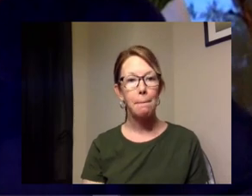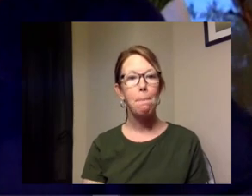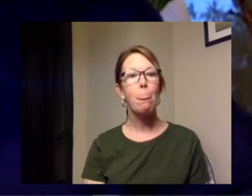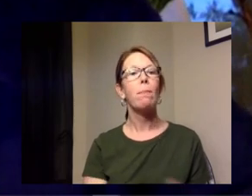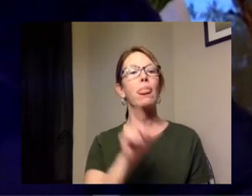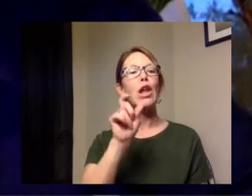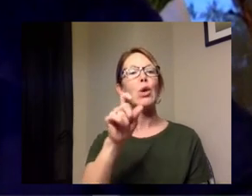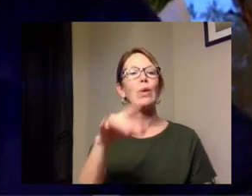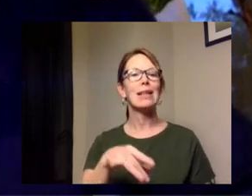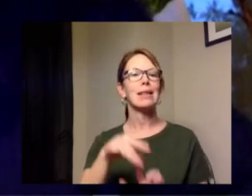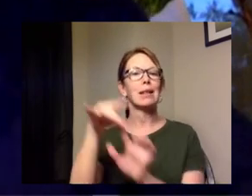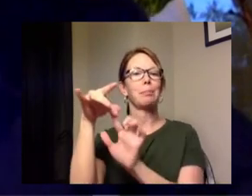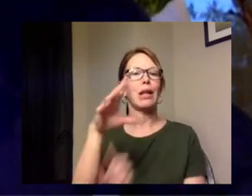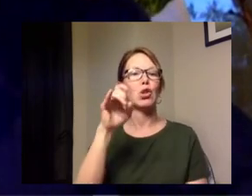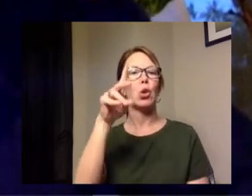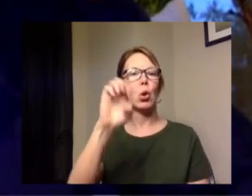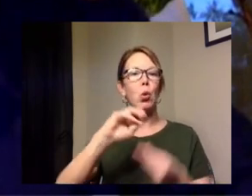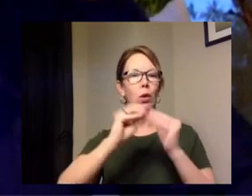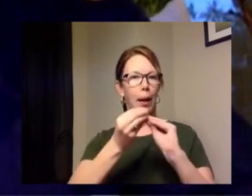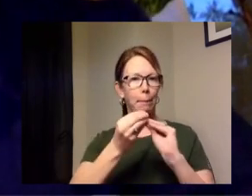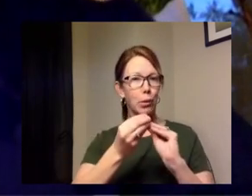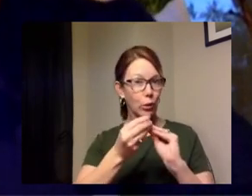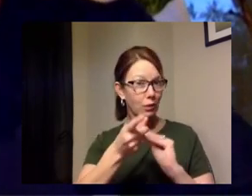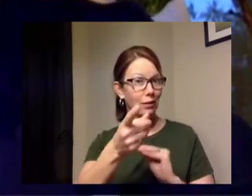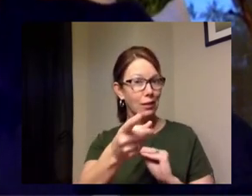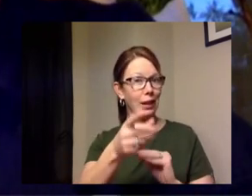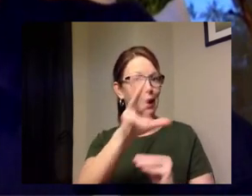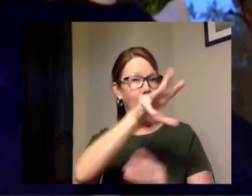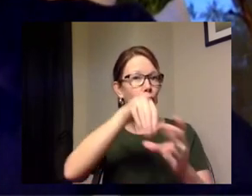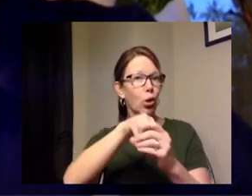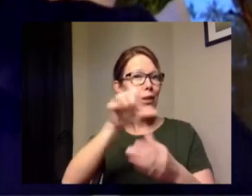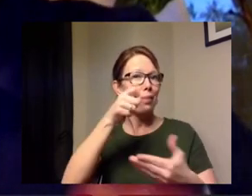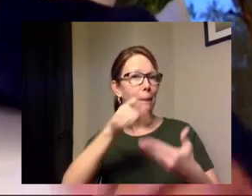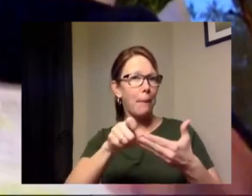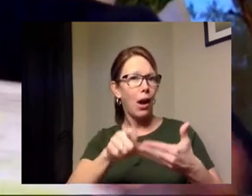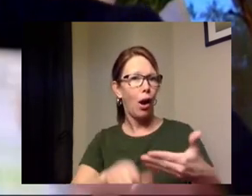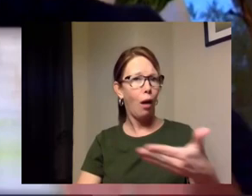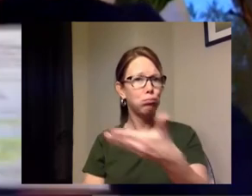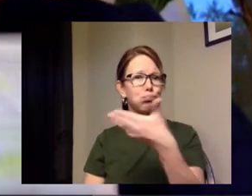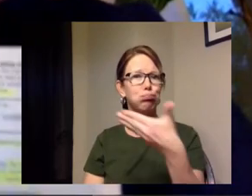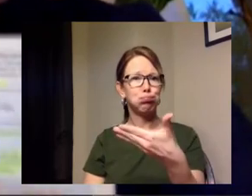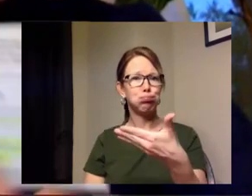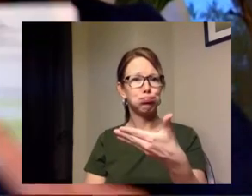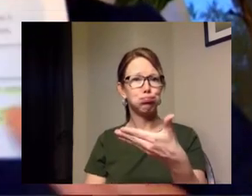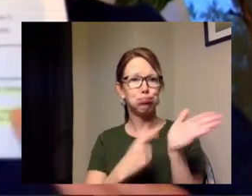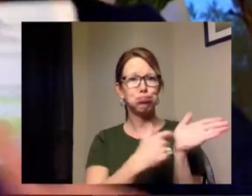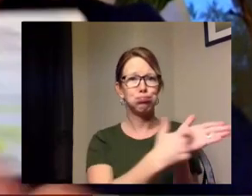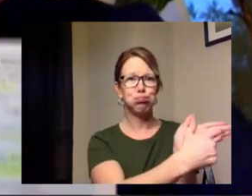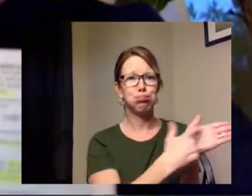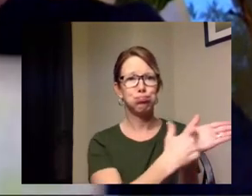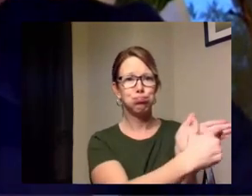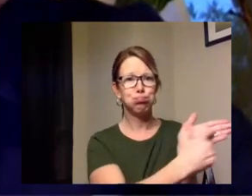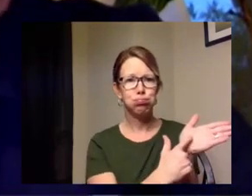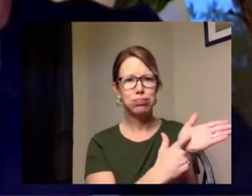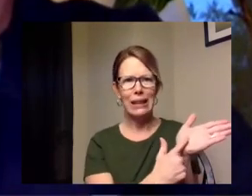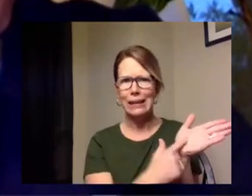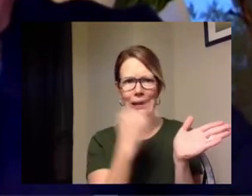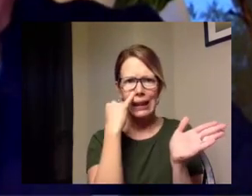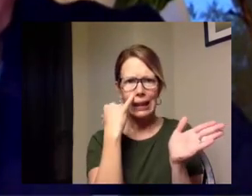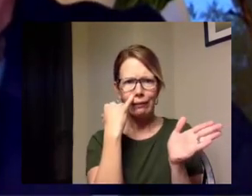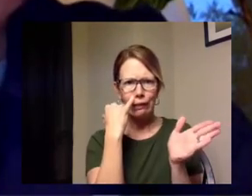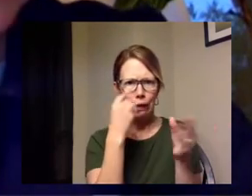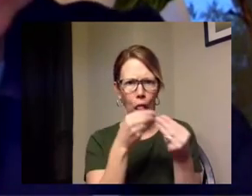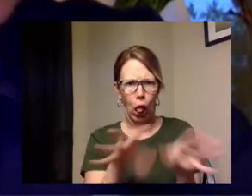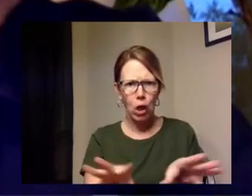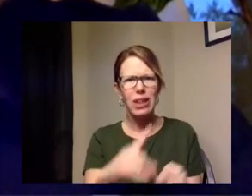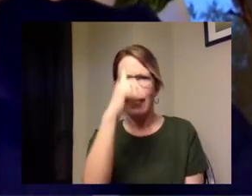number which if you still have your your sheet will be provided for you i believe there's ways you can enter if you no longer have that information